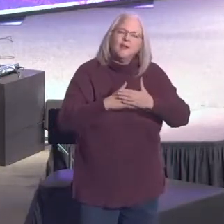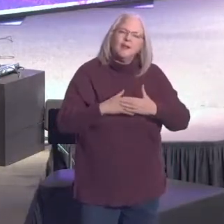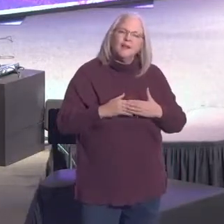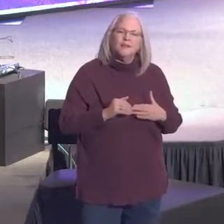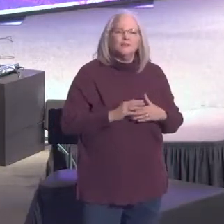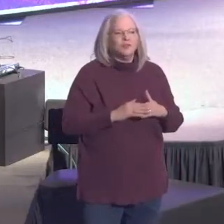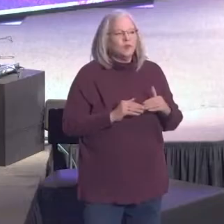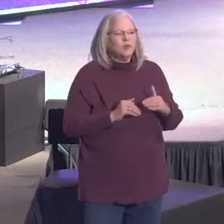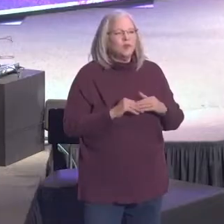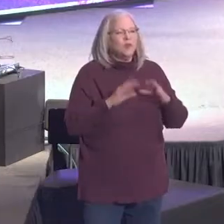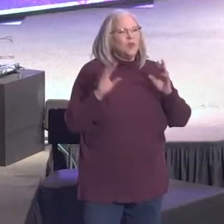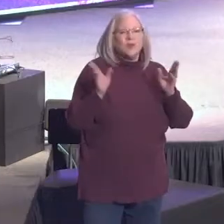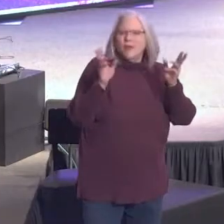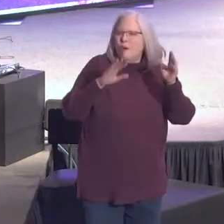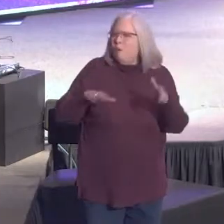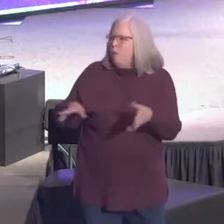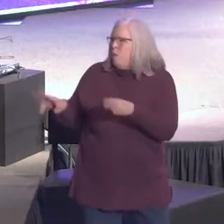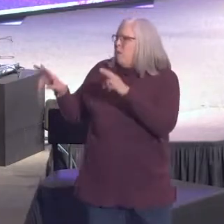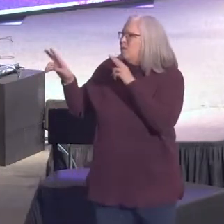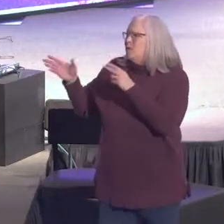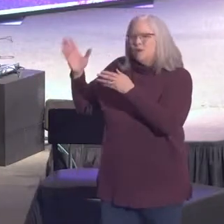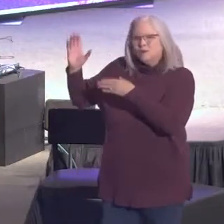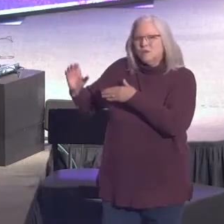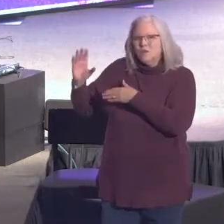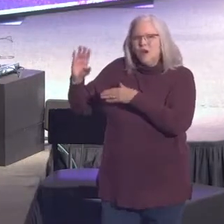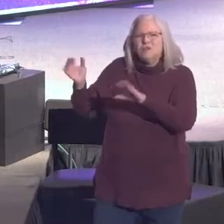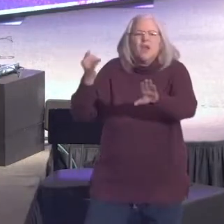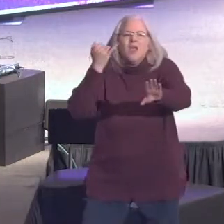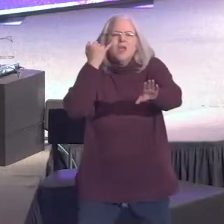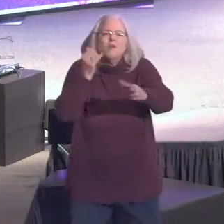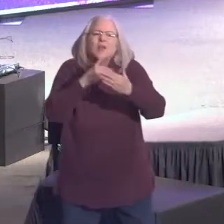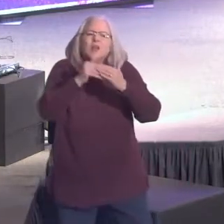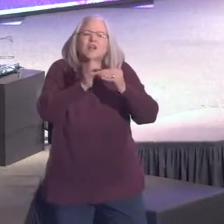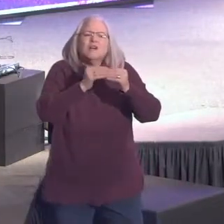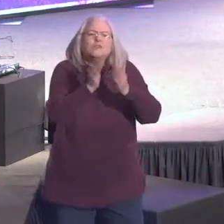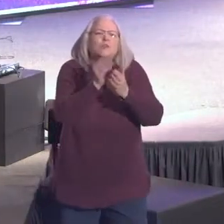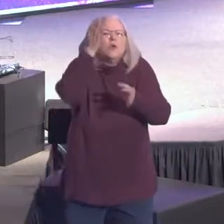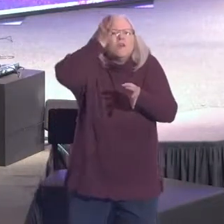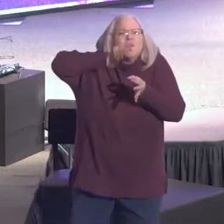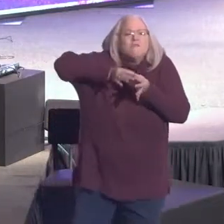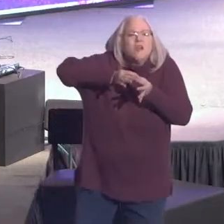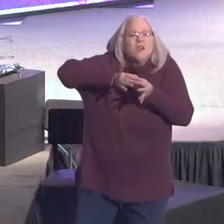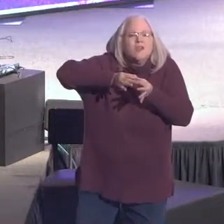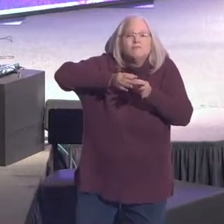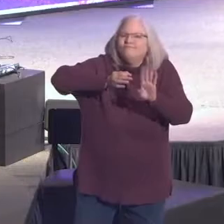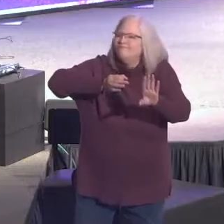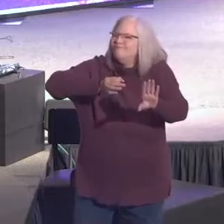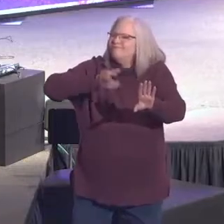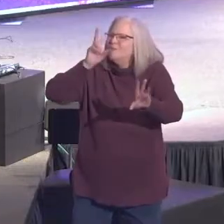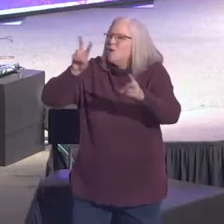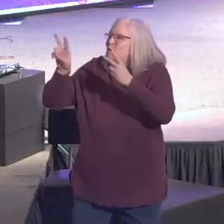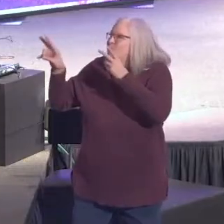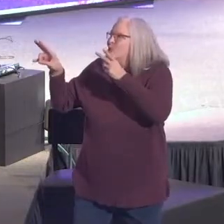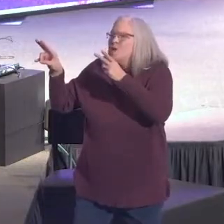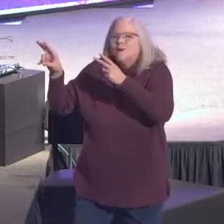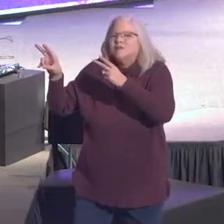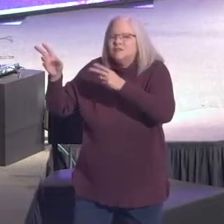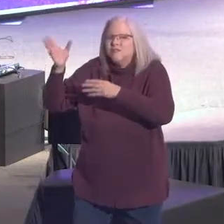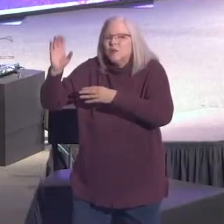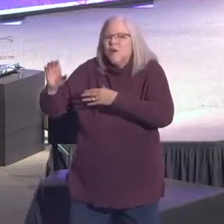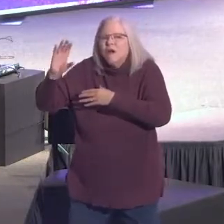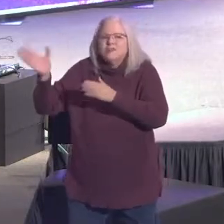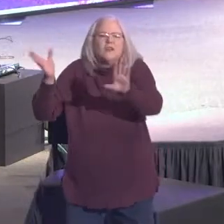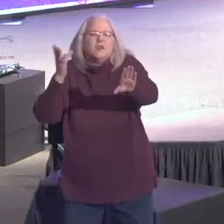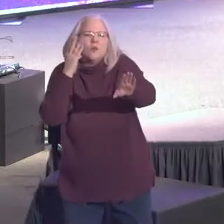We need to look to the cross. When we begin to get comfortable in our faith, look to the cross. If we want to experience God's